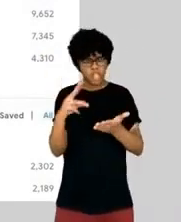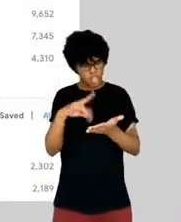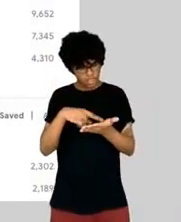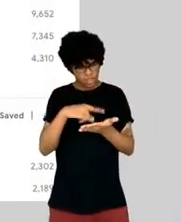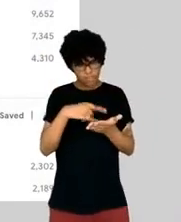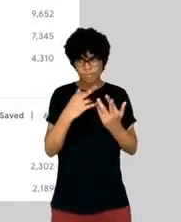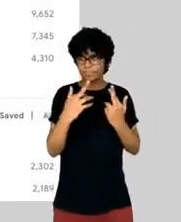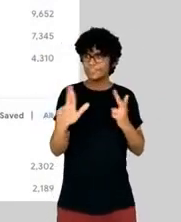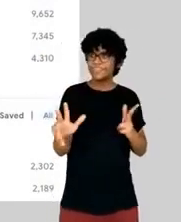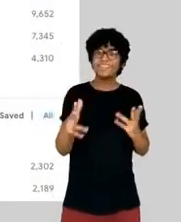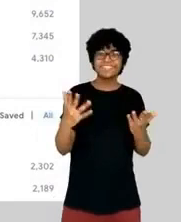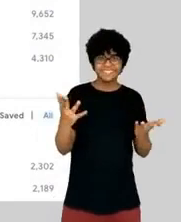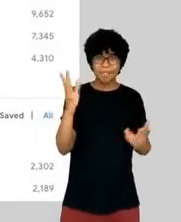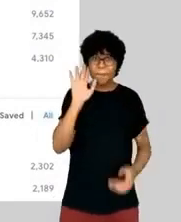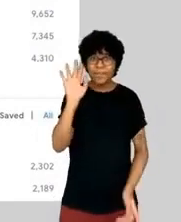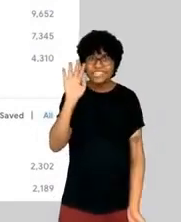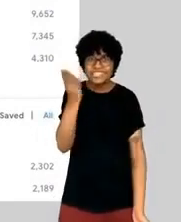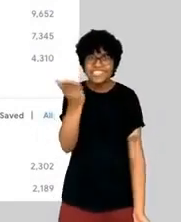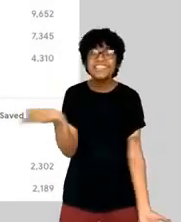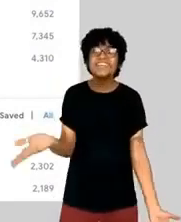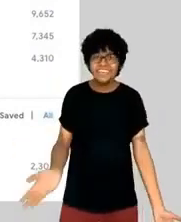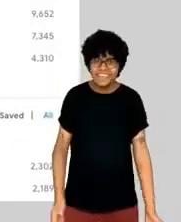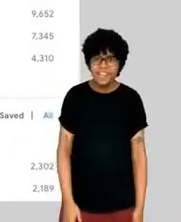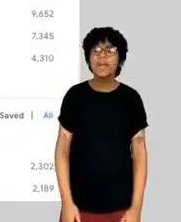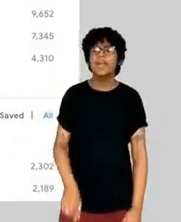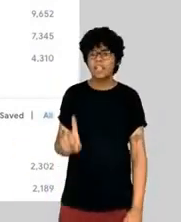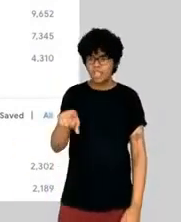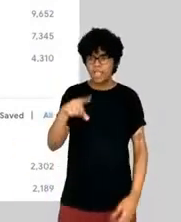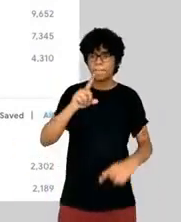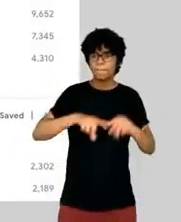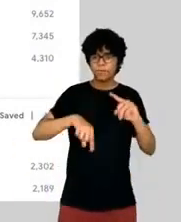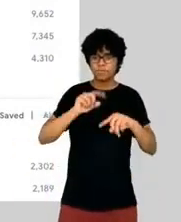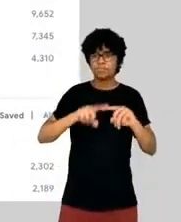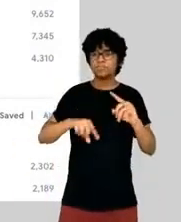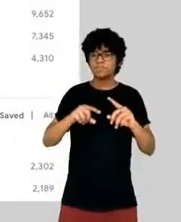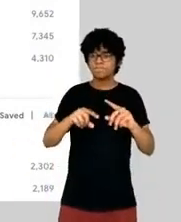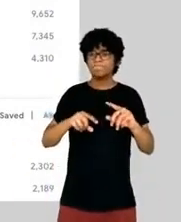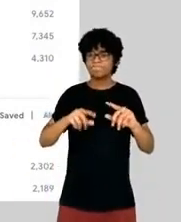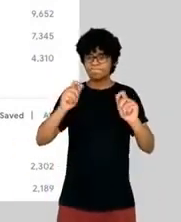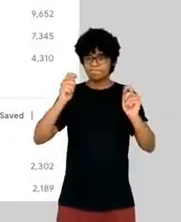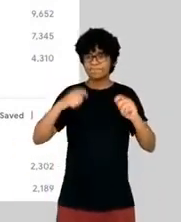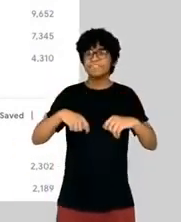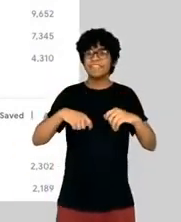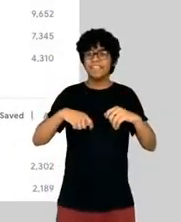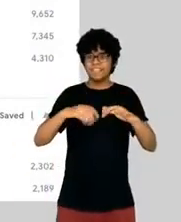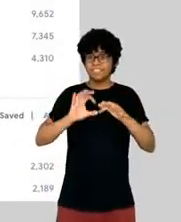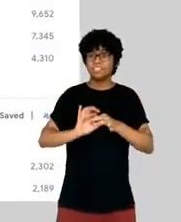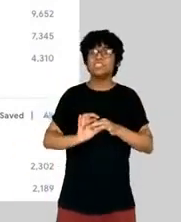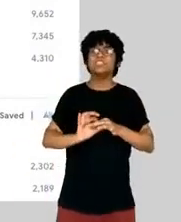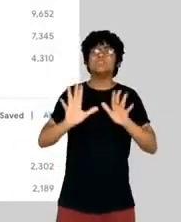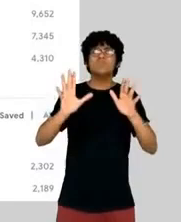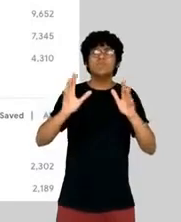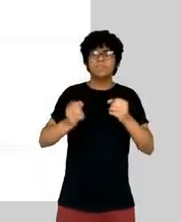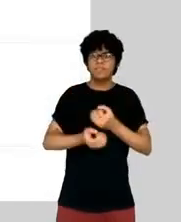but sends you an alert notifying you that this document has come online and asking if you'd like to see it.